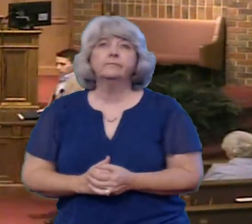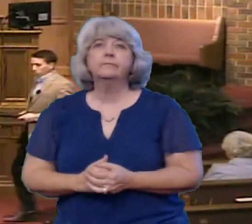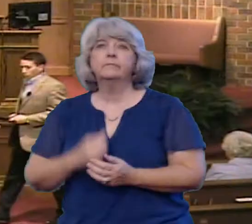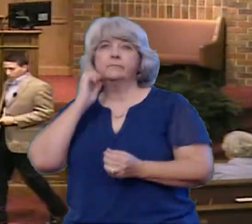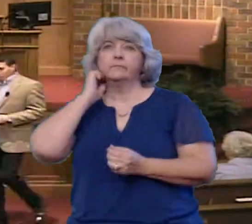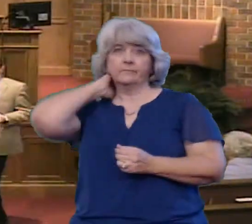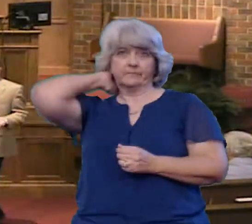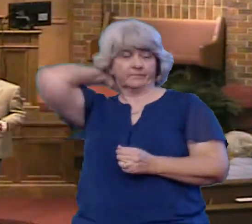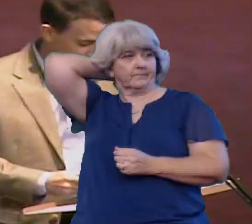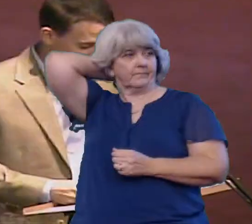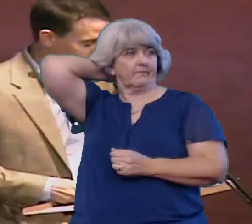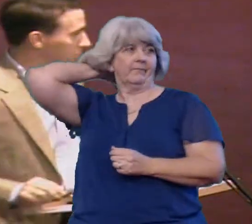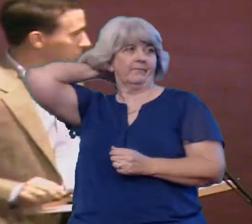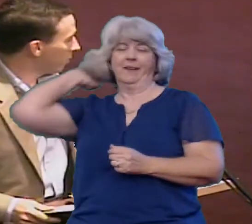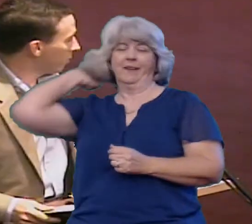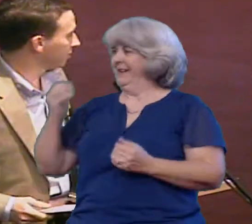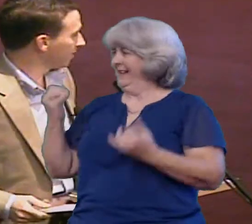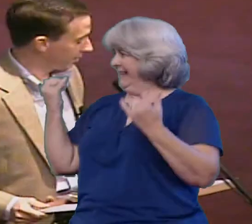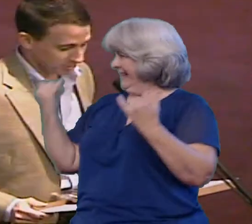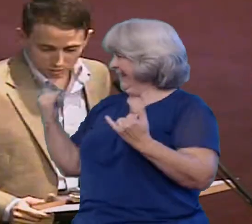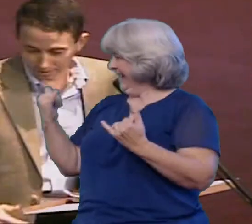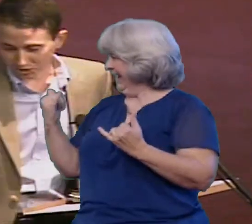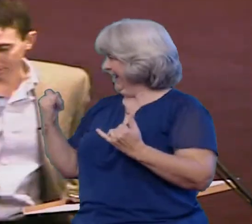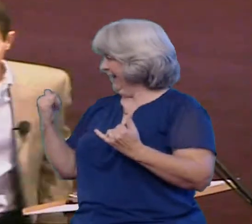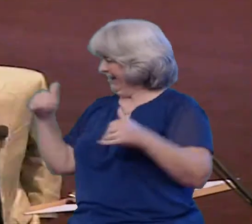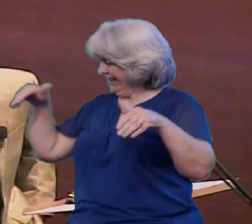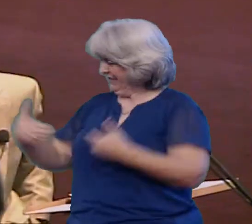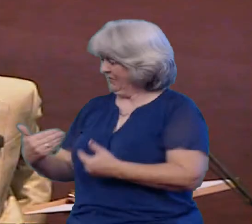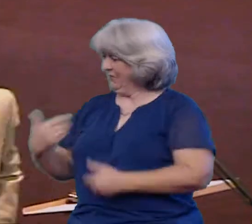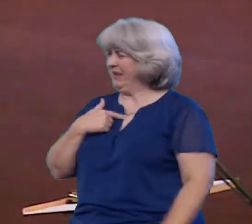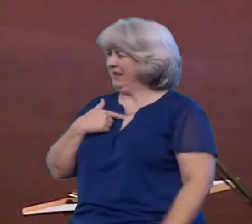Would to respond to that introduction